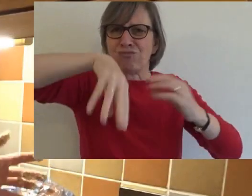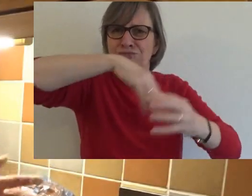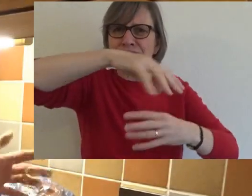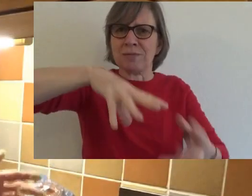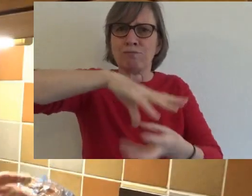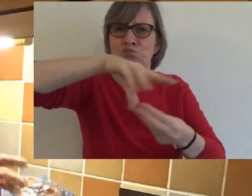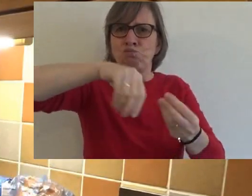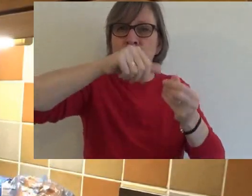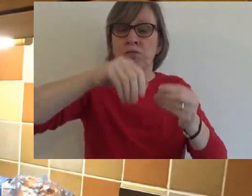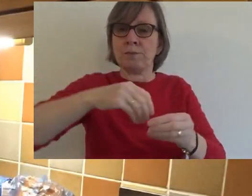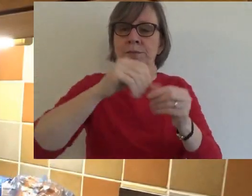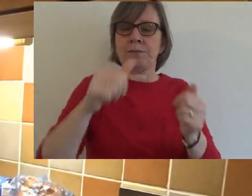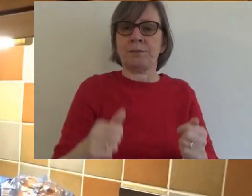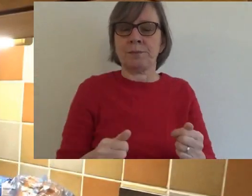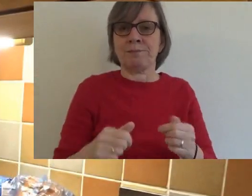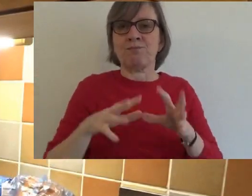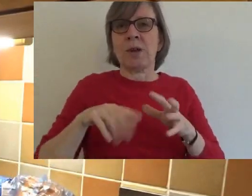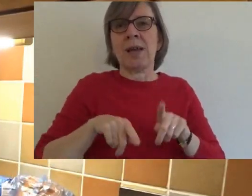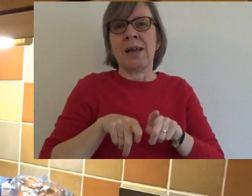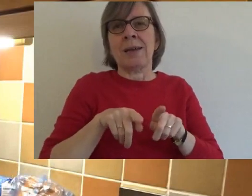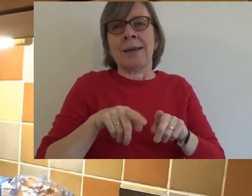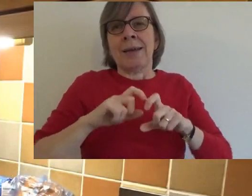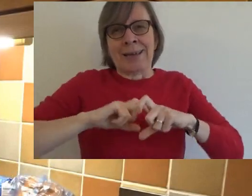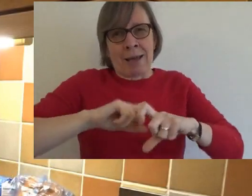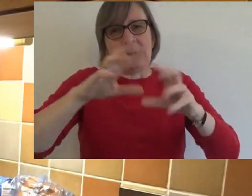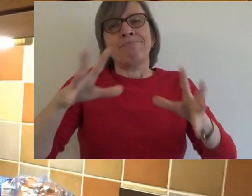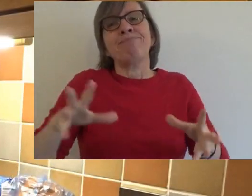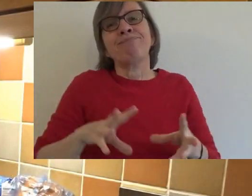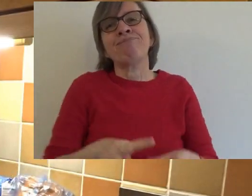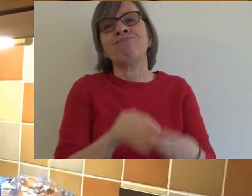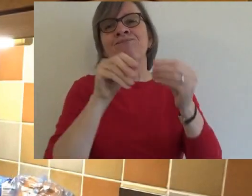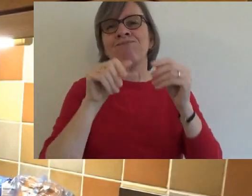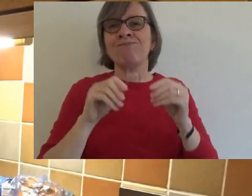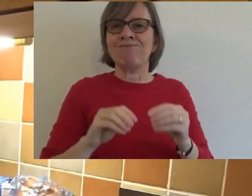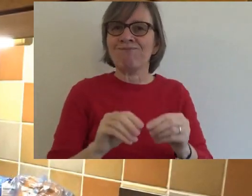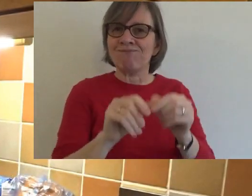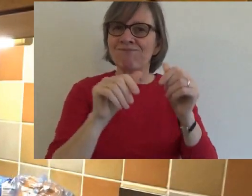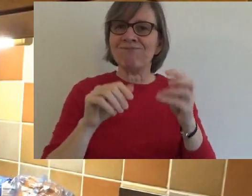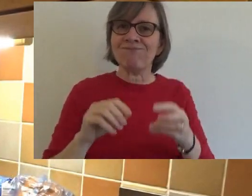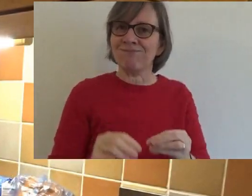Let's make sure we get it all in. And carry on mixing.